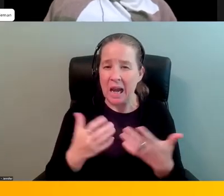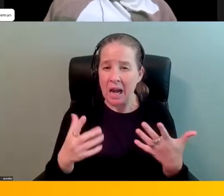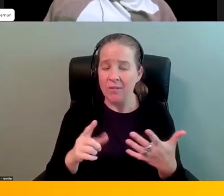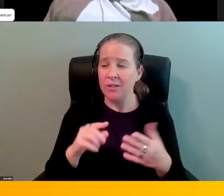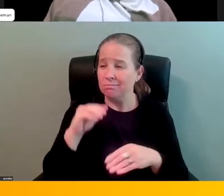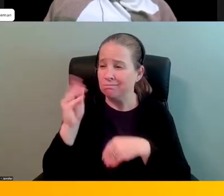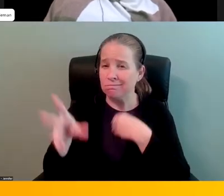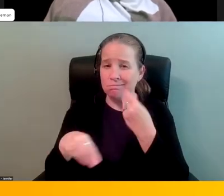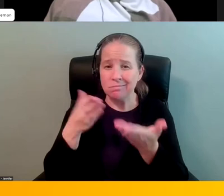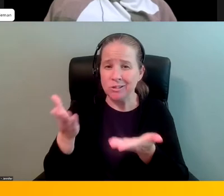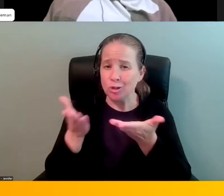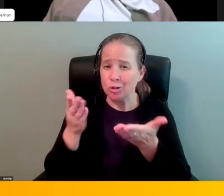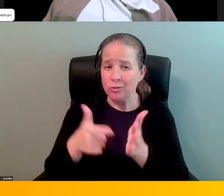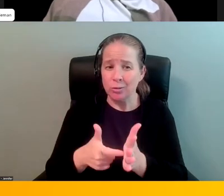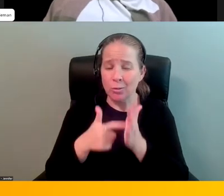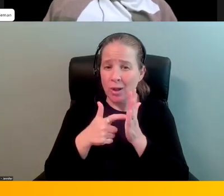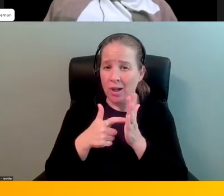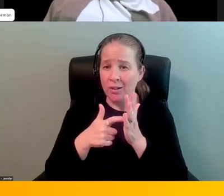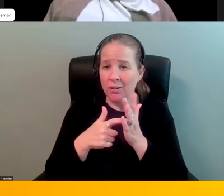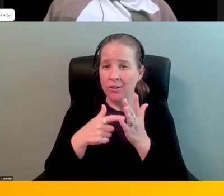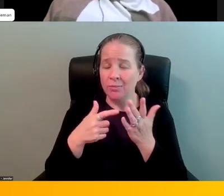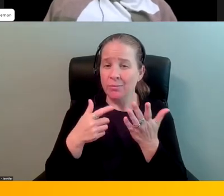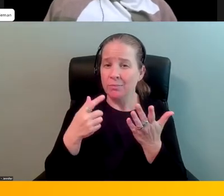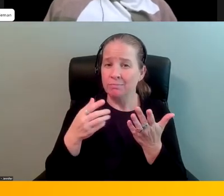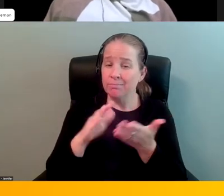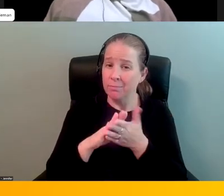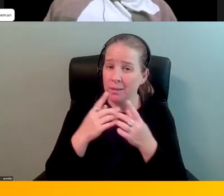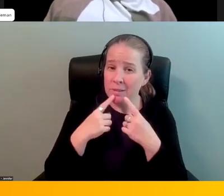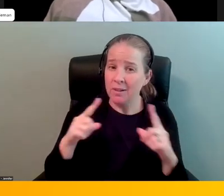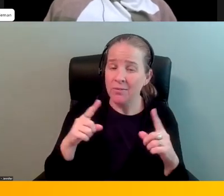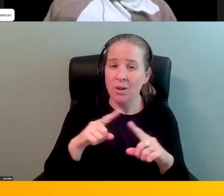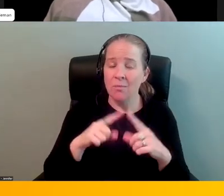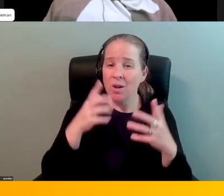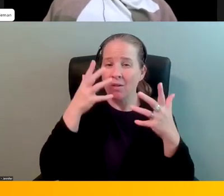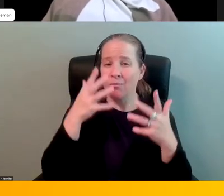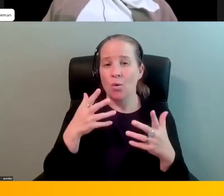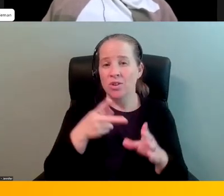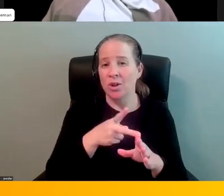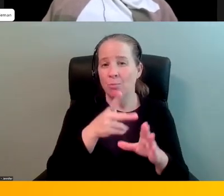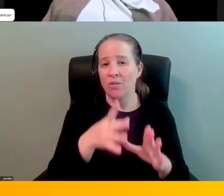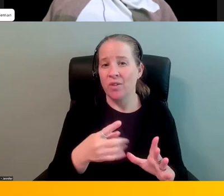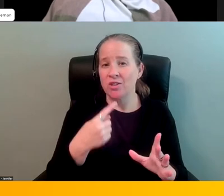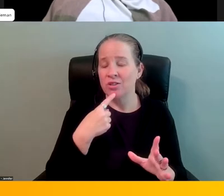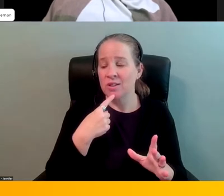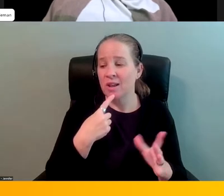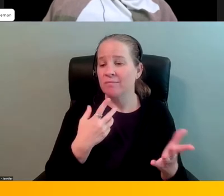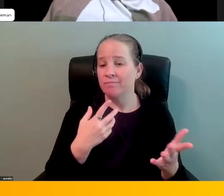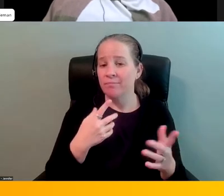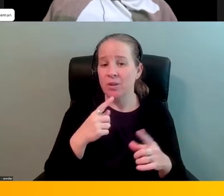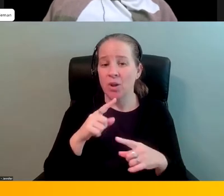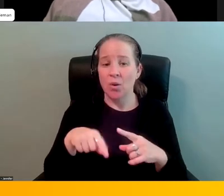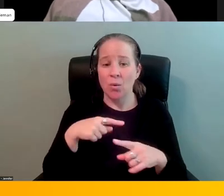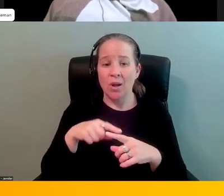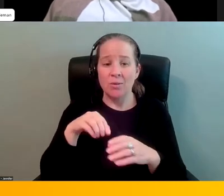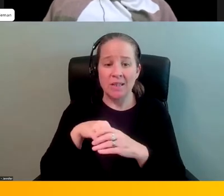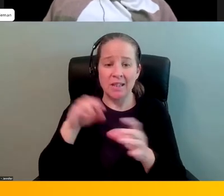before he needed it in order to be successful. But unfortunately, the professionals were saying that when he was in a crisis